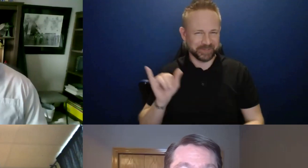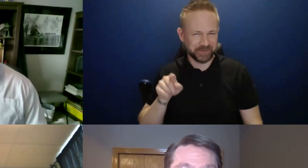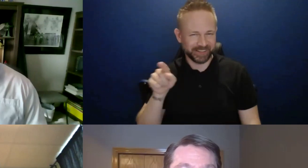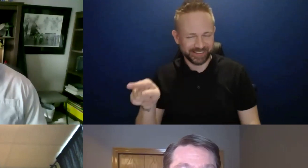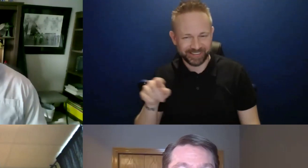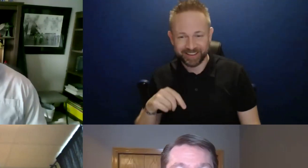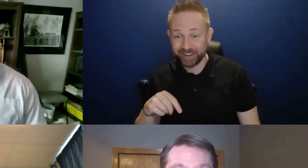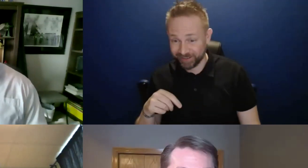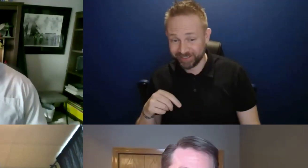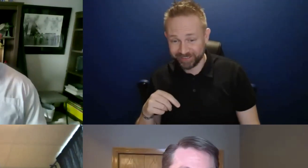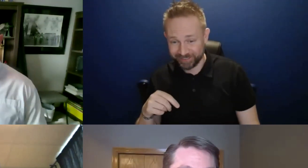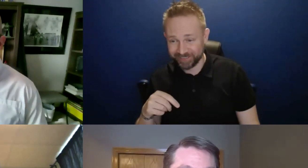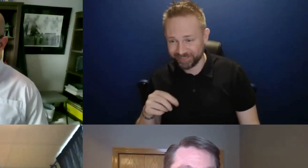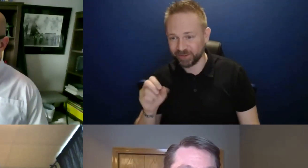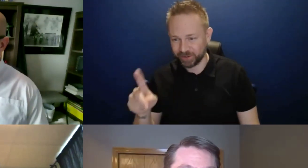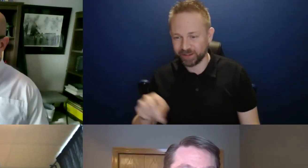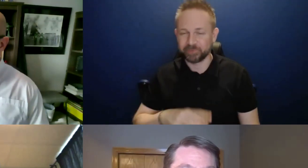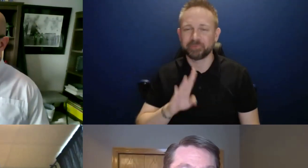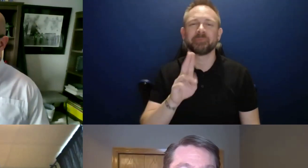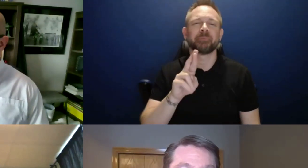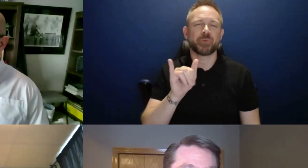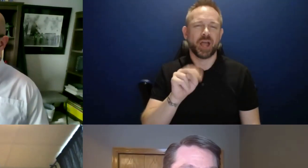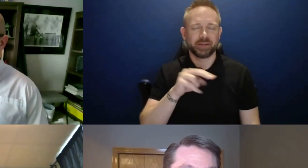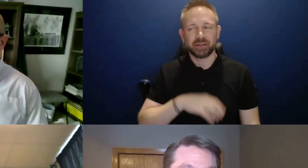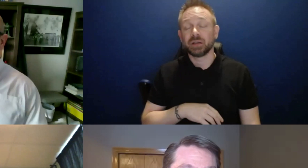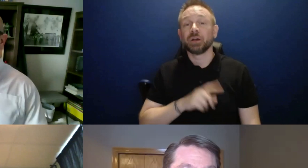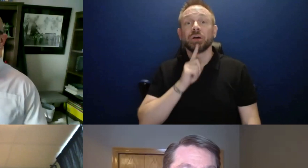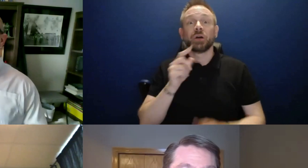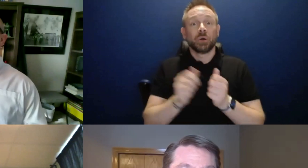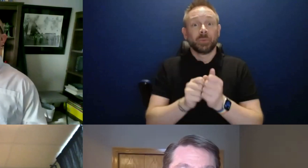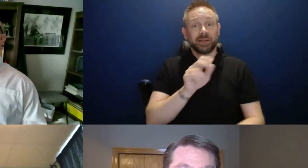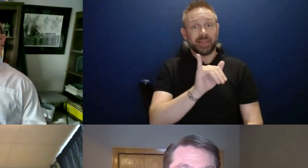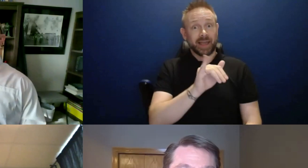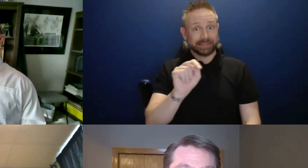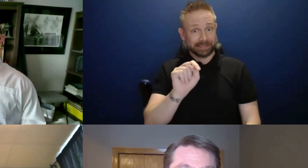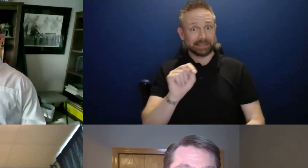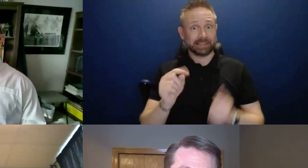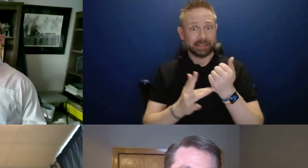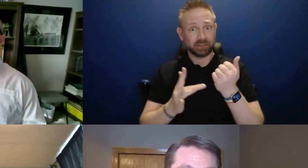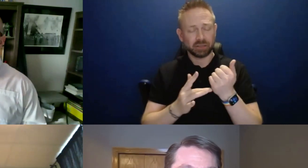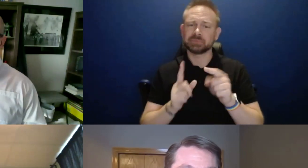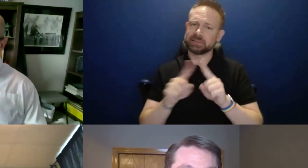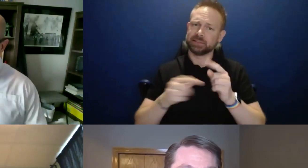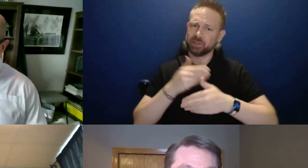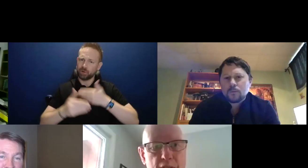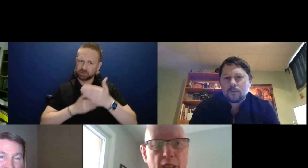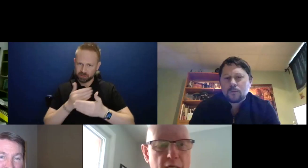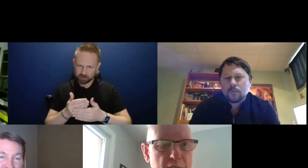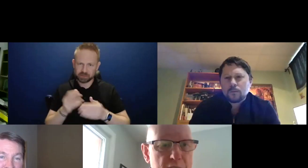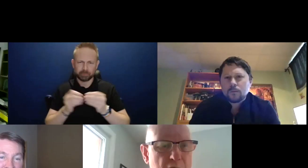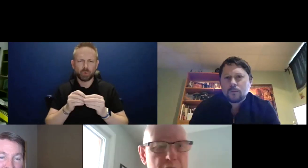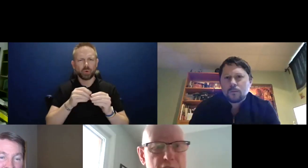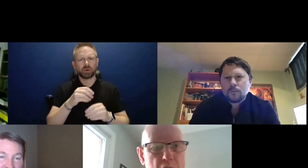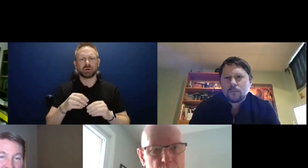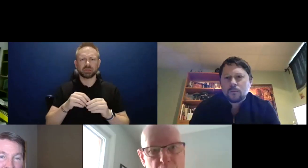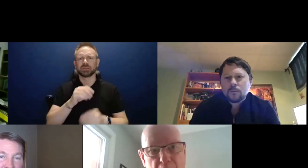It's there, there's a difference with, with, with it because the process we're not doing, um, as much process redesign with it, it's more transition into